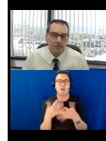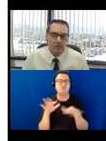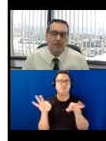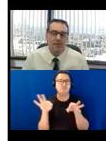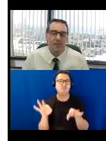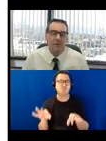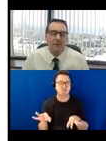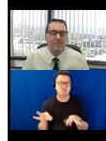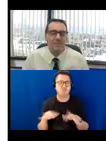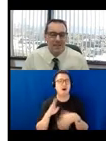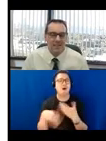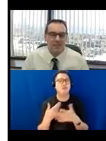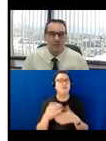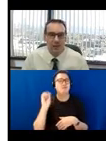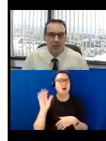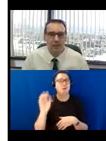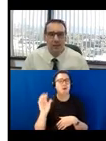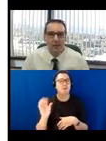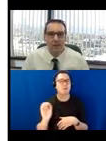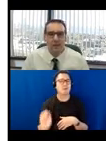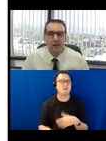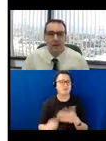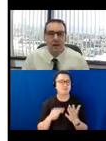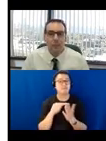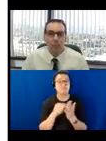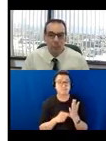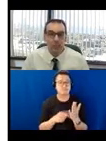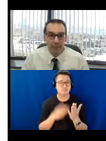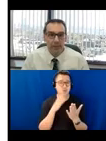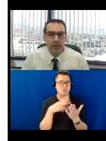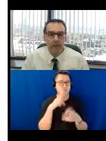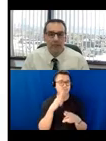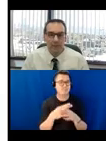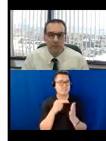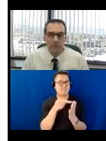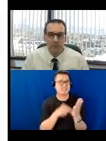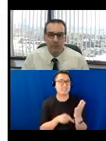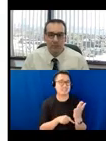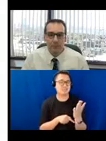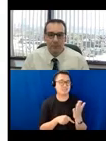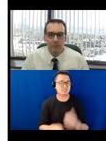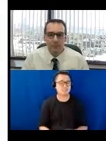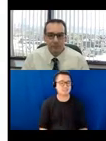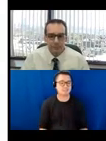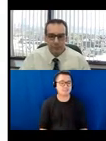discovered, a lot of what I've discussed so far will be in that, on that fact sheet.